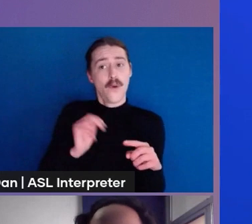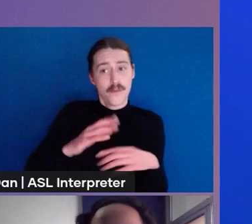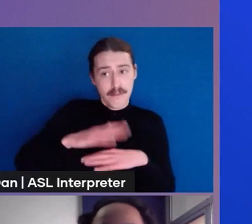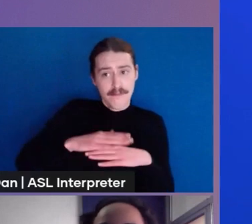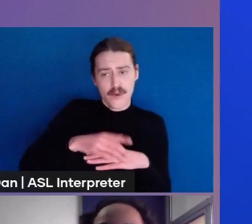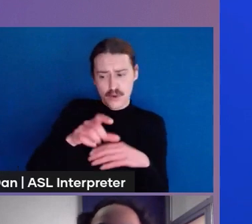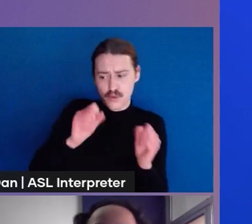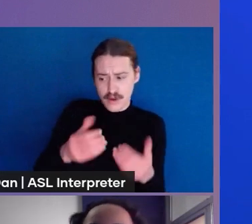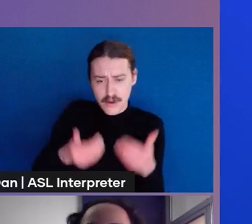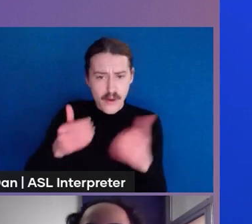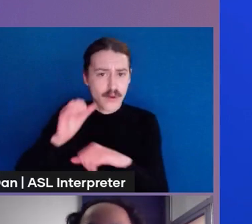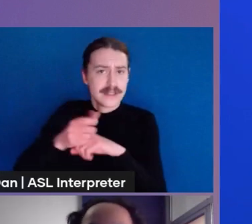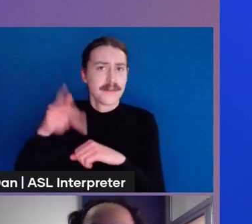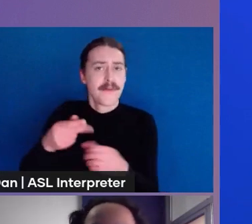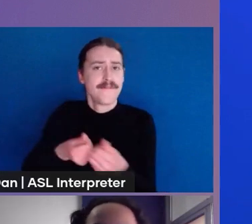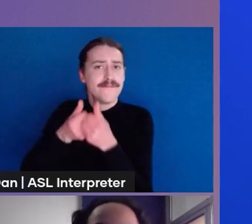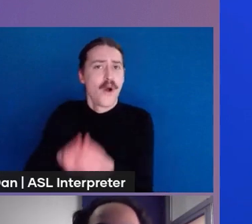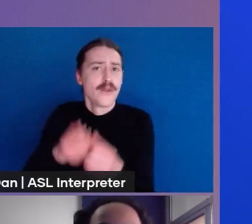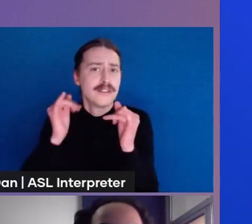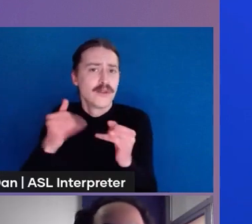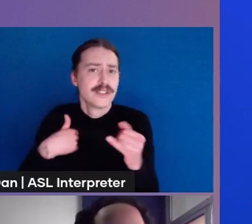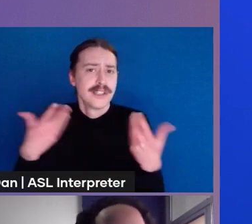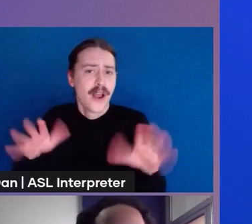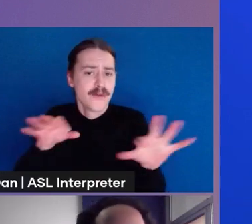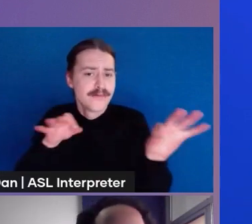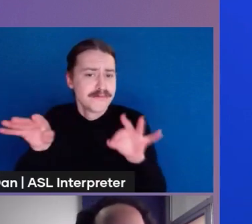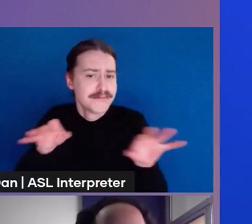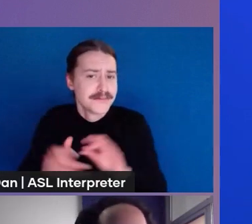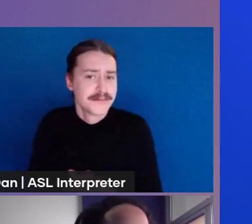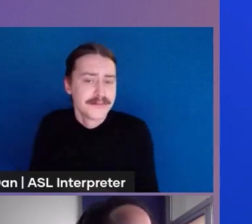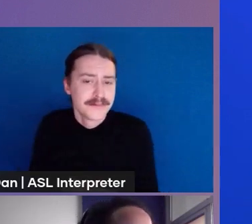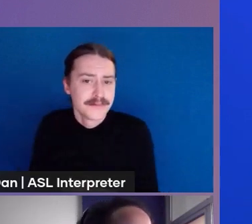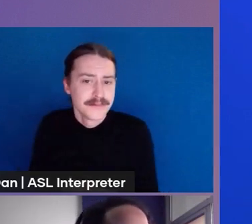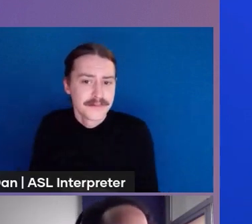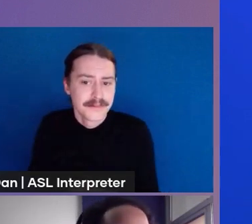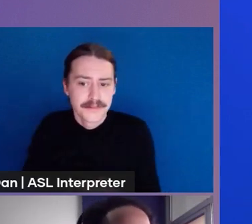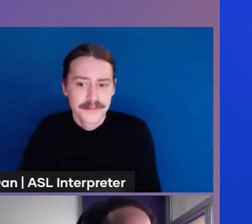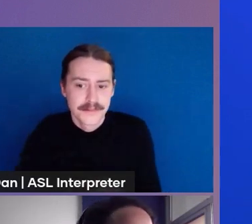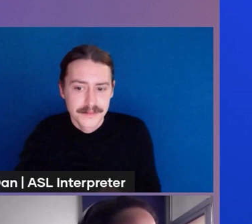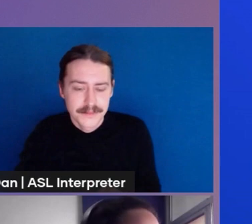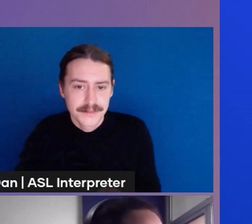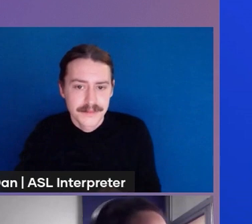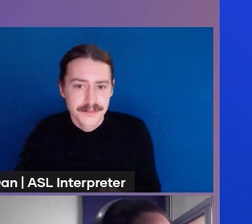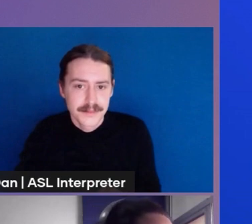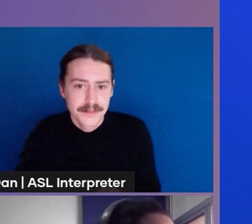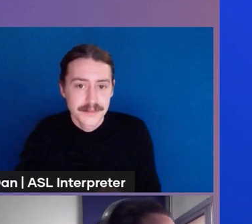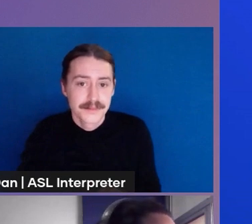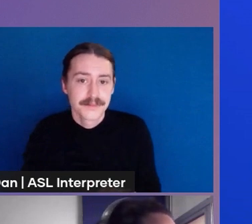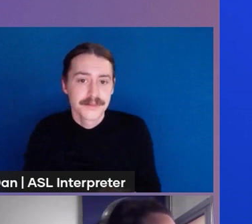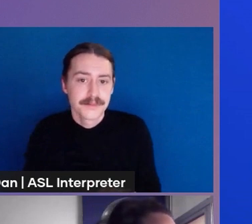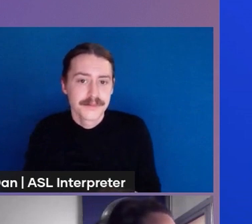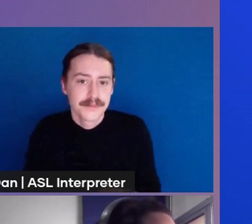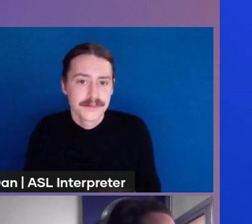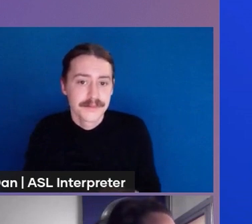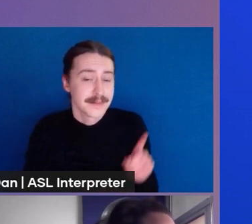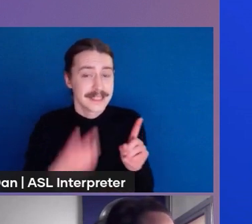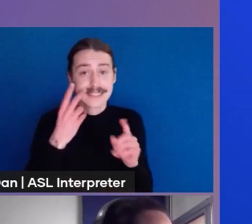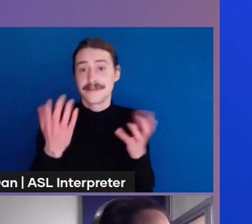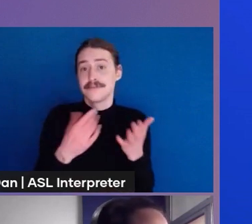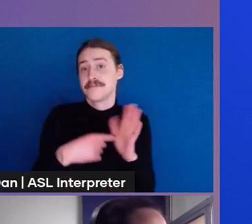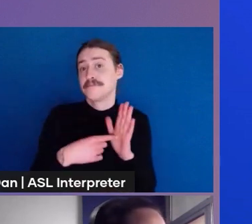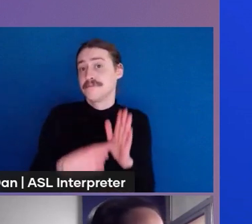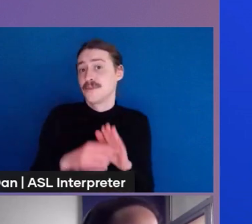example, we can see that we have the declaration of two subnets, one private and one public. Let me get the pointer.